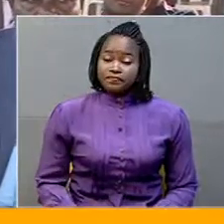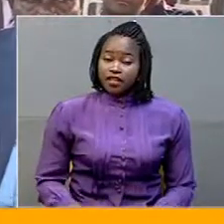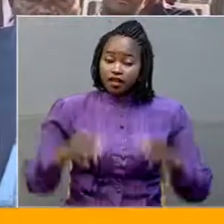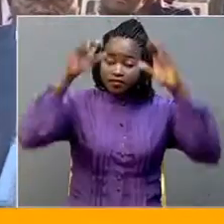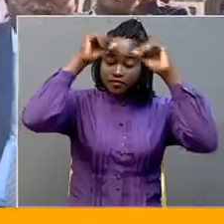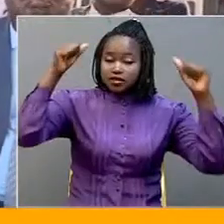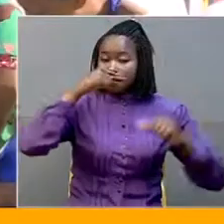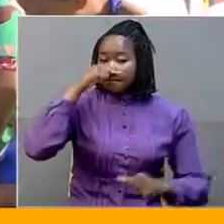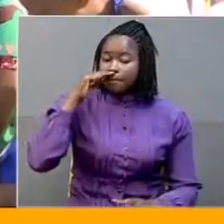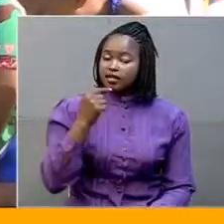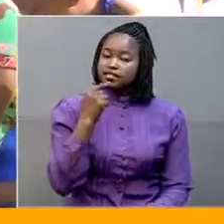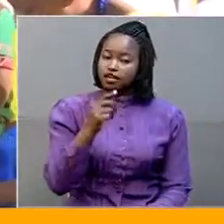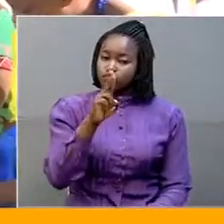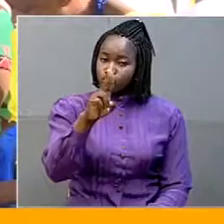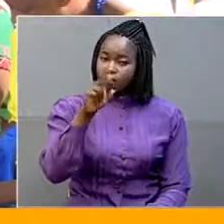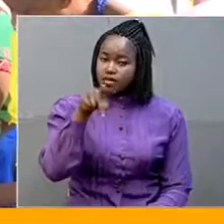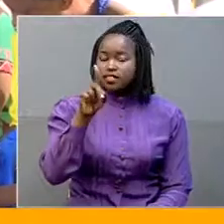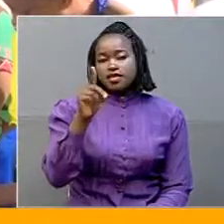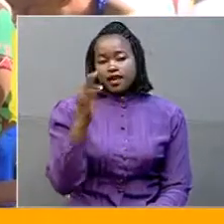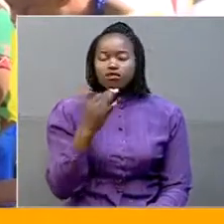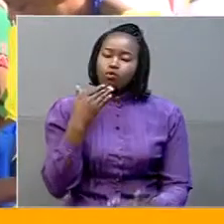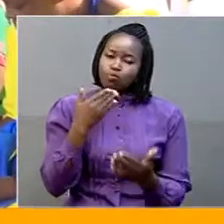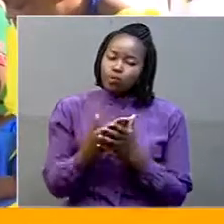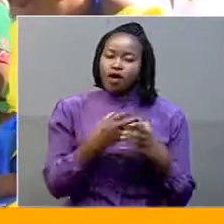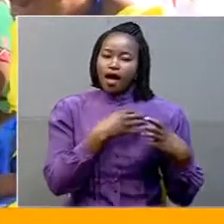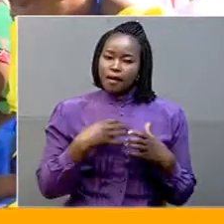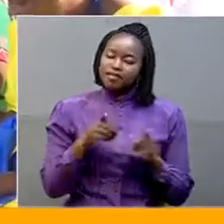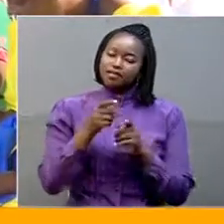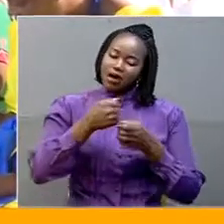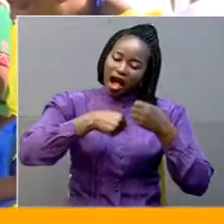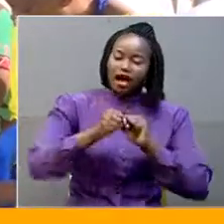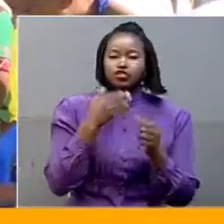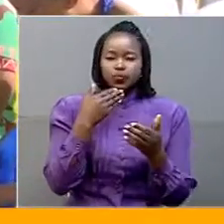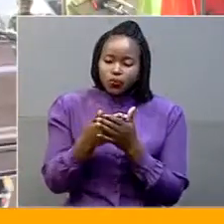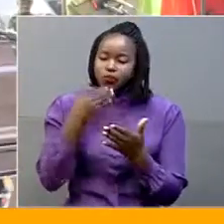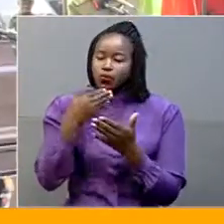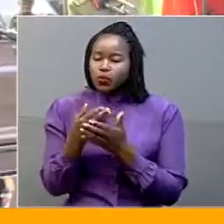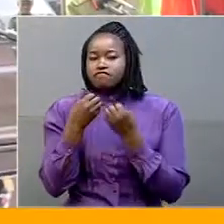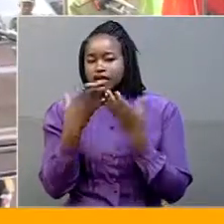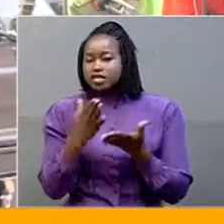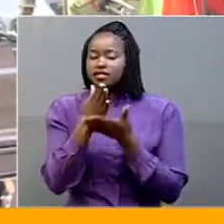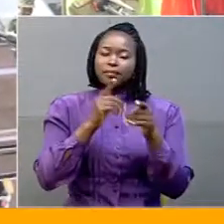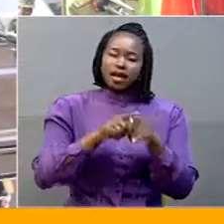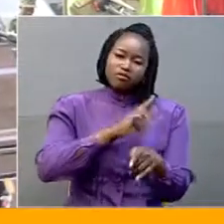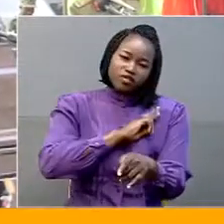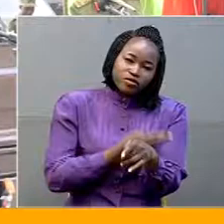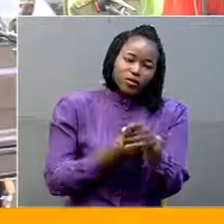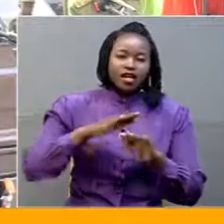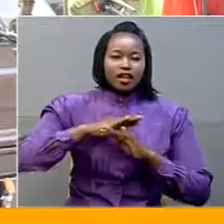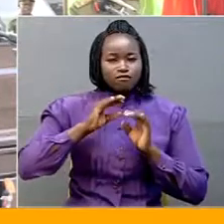defense forces updf is a good army that has done so many good things even without enough resources you must be